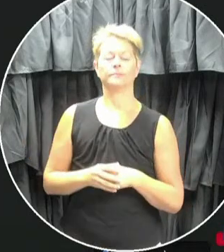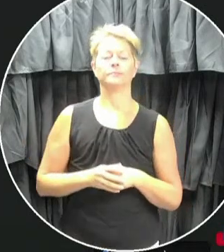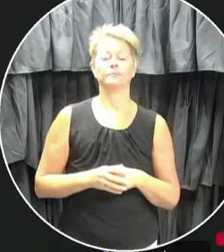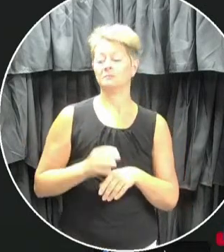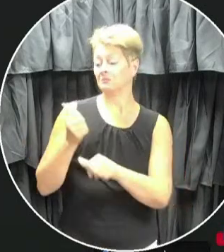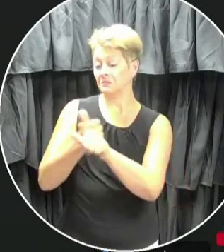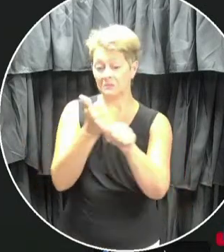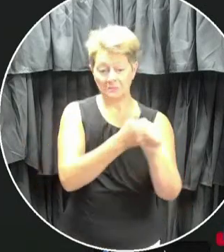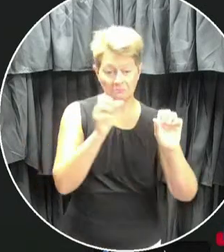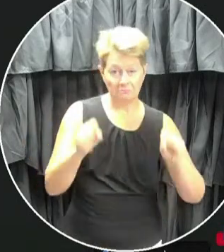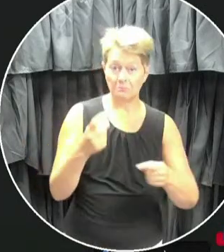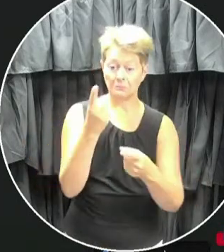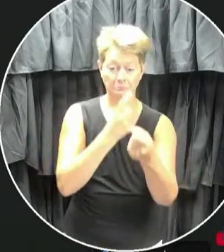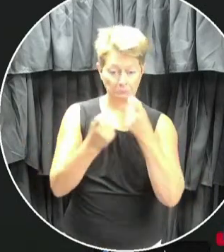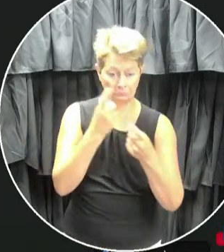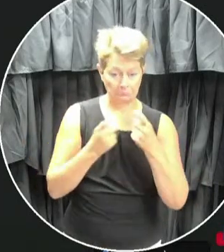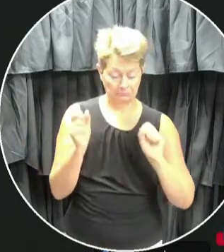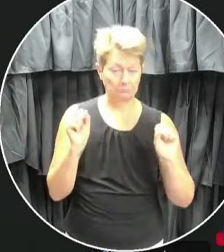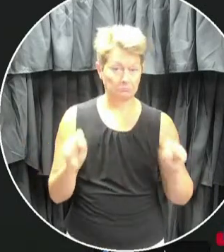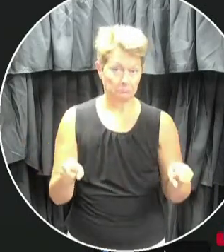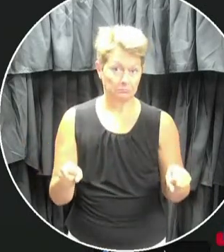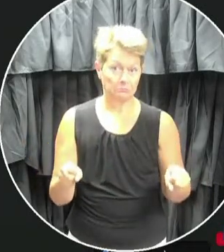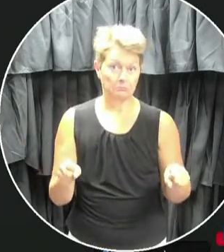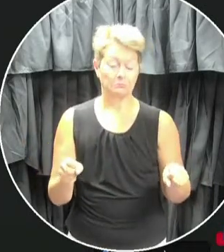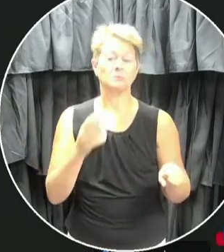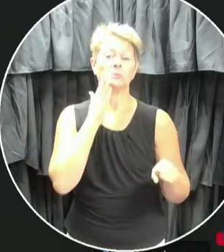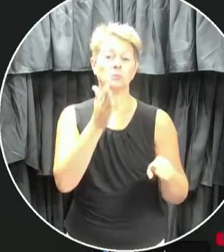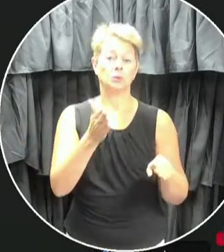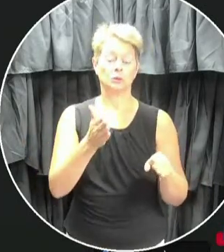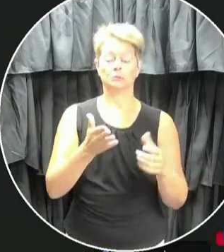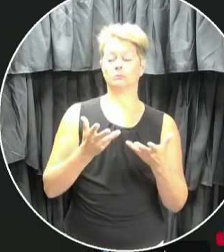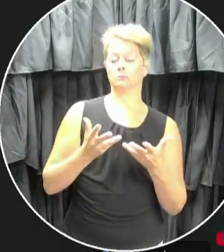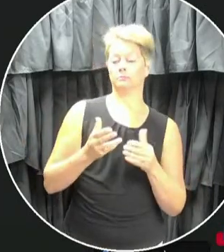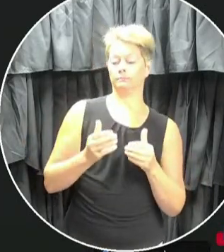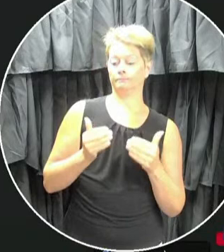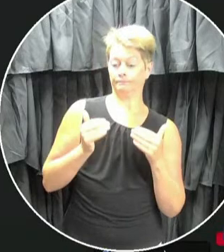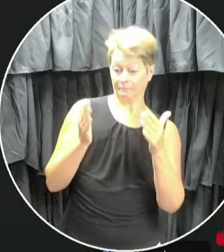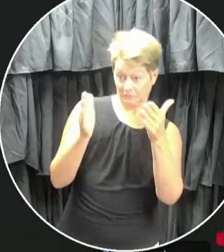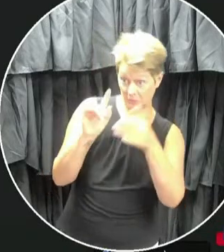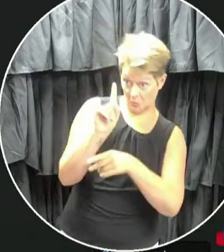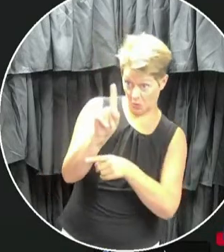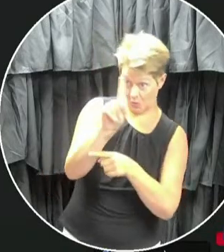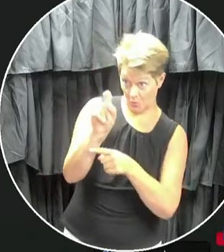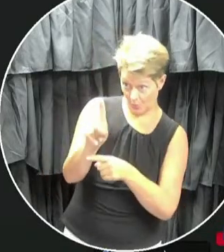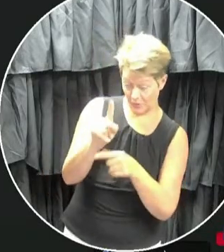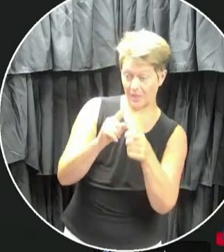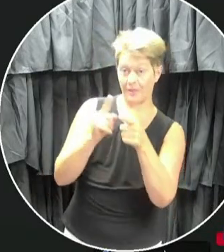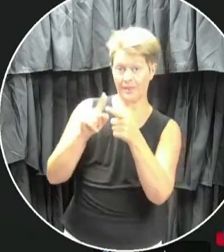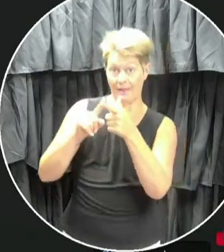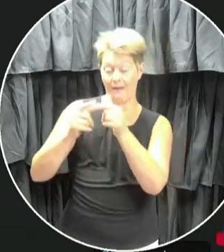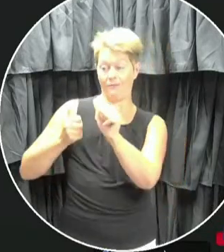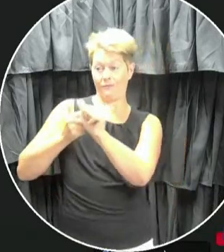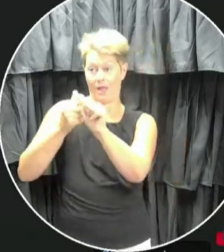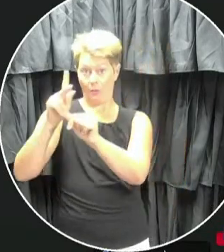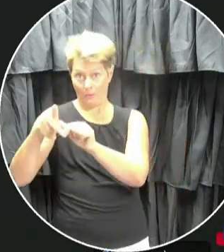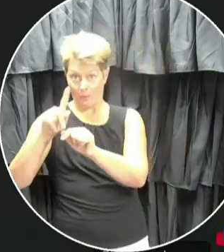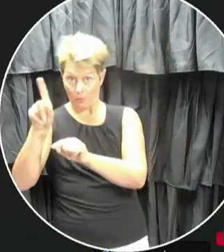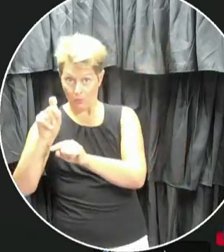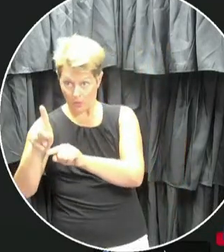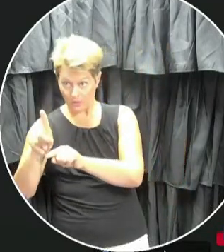and we will proceed with one question and one follow-up as we